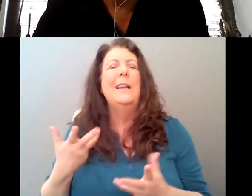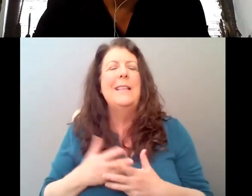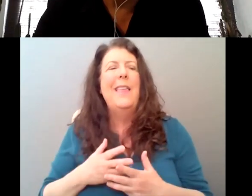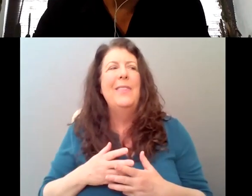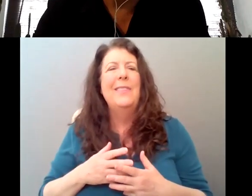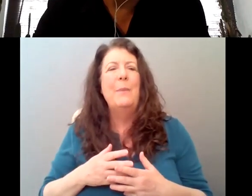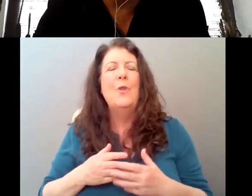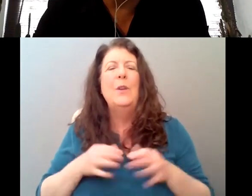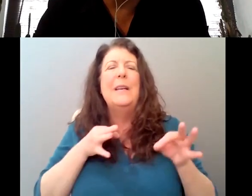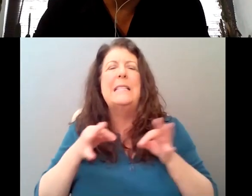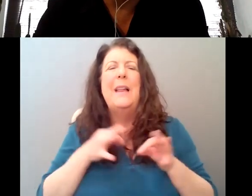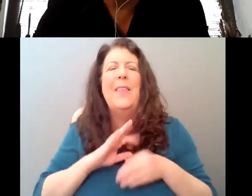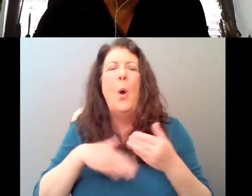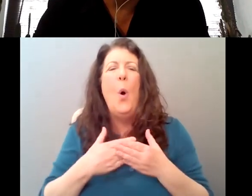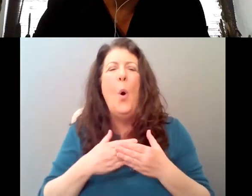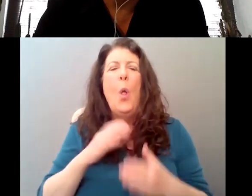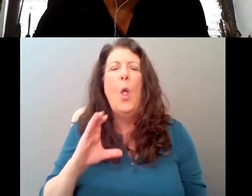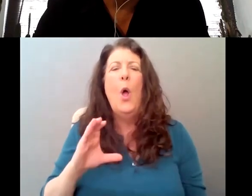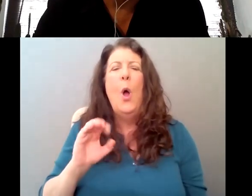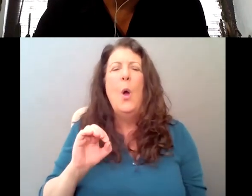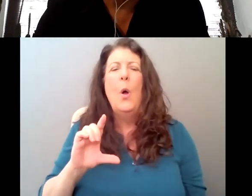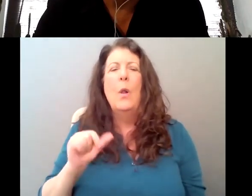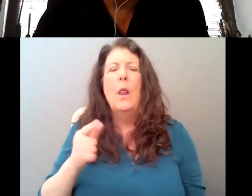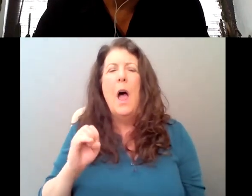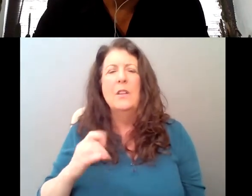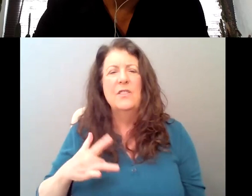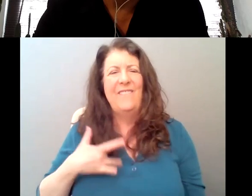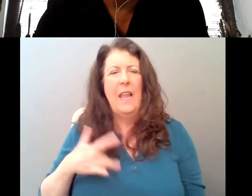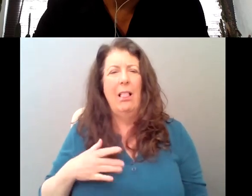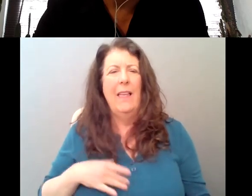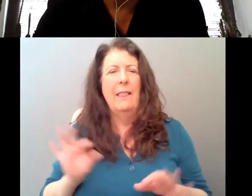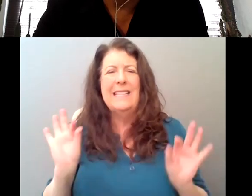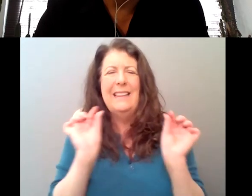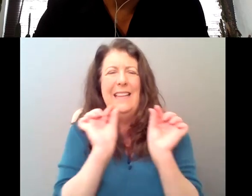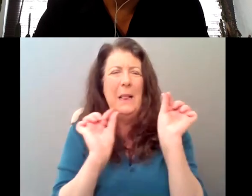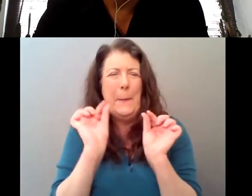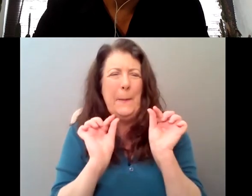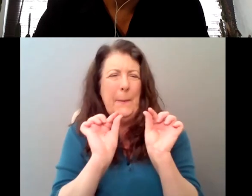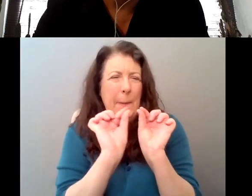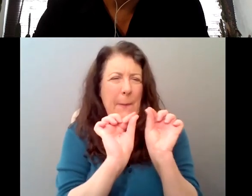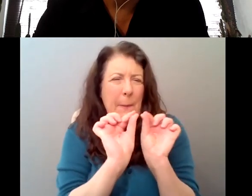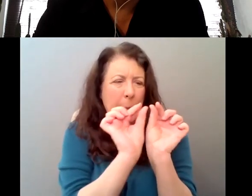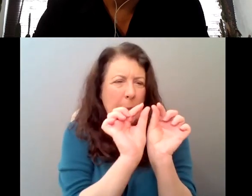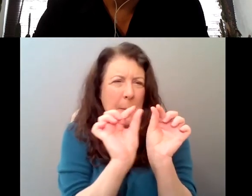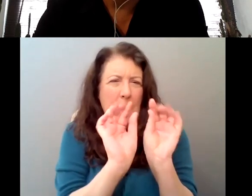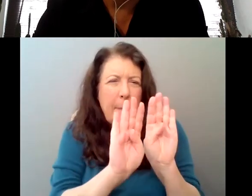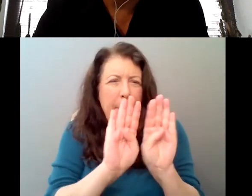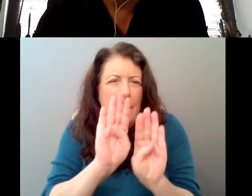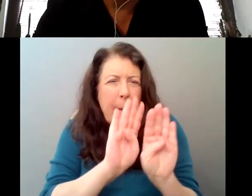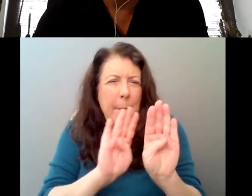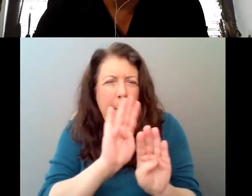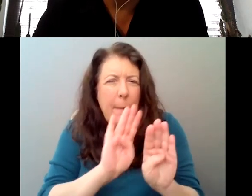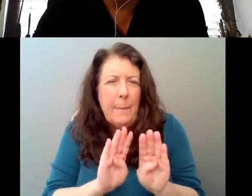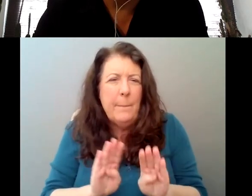this. Right. And, and even something as small as like, well, we'll get there. But when, when Ella then